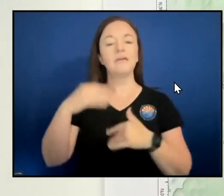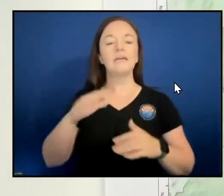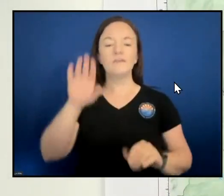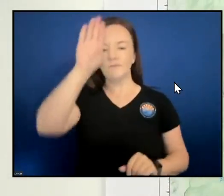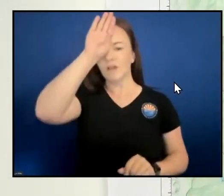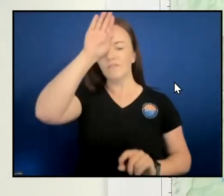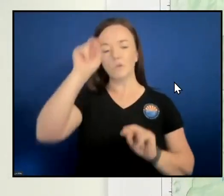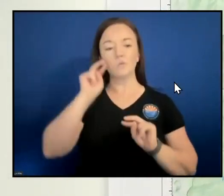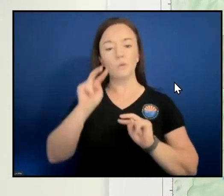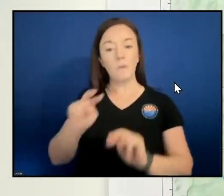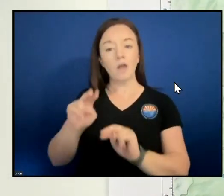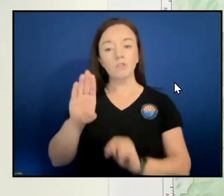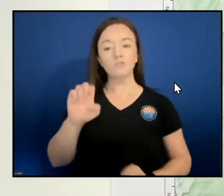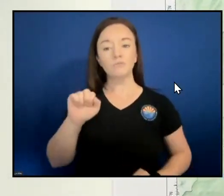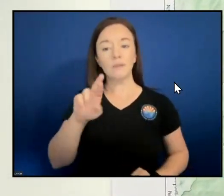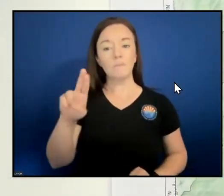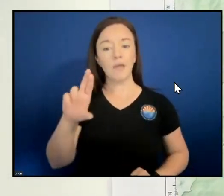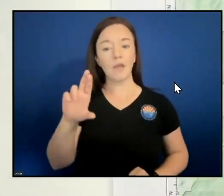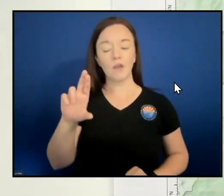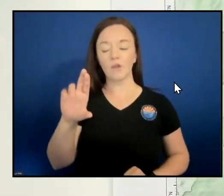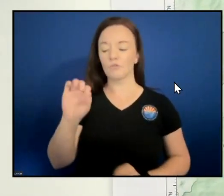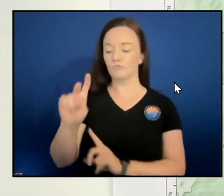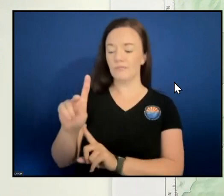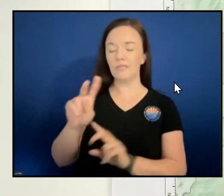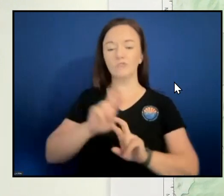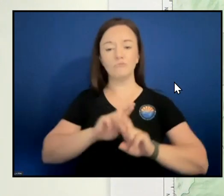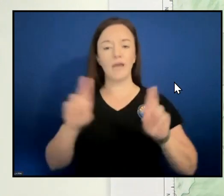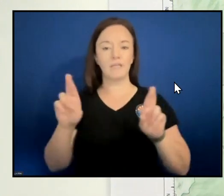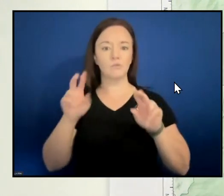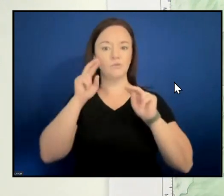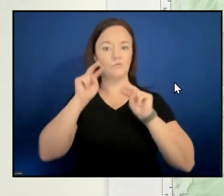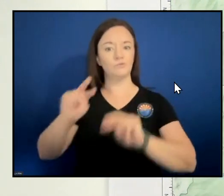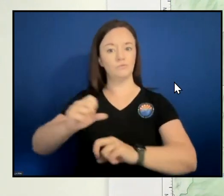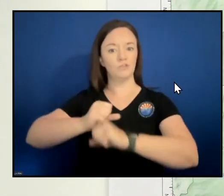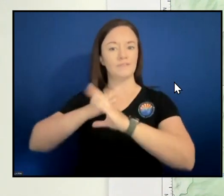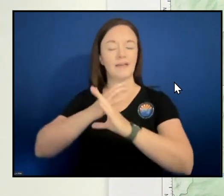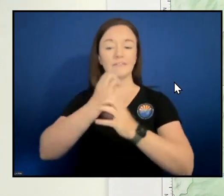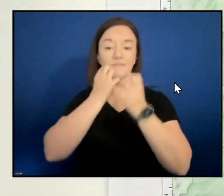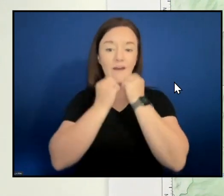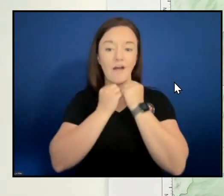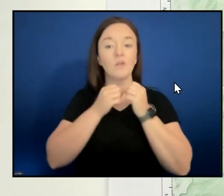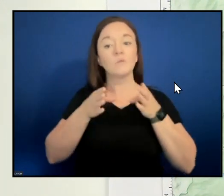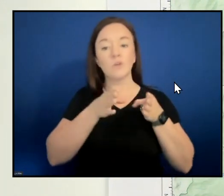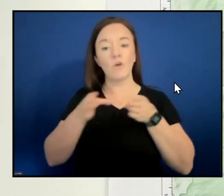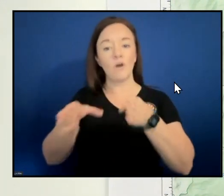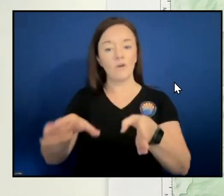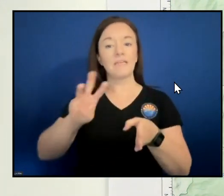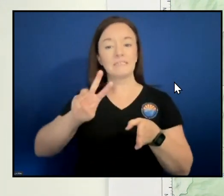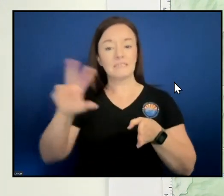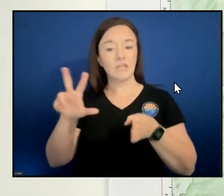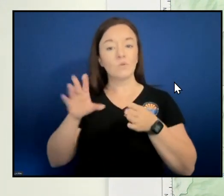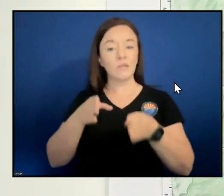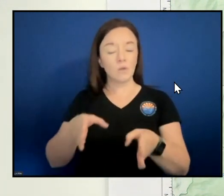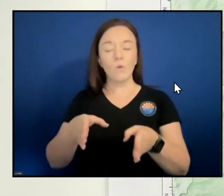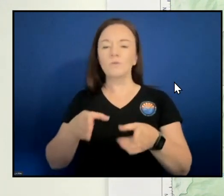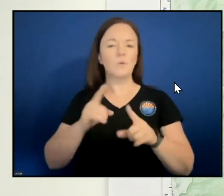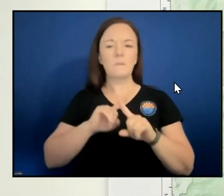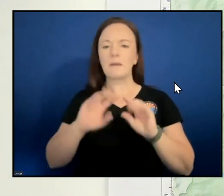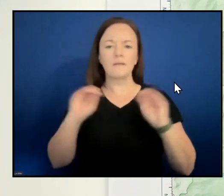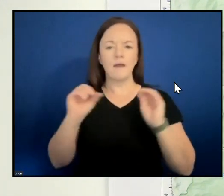ready to protect our values at risk in the Highway 63 corridor. Not much movement in that country.